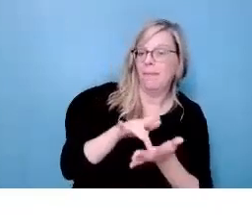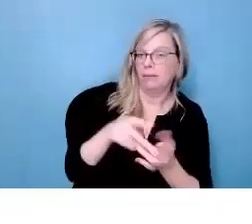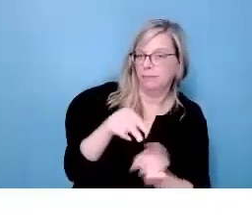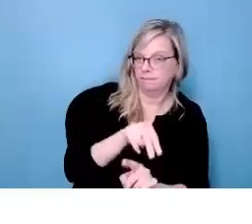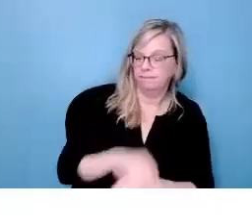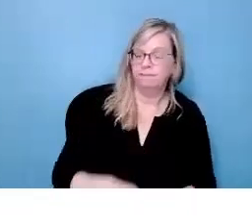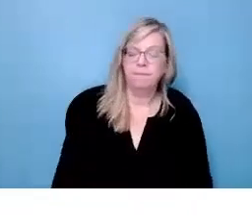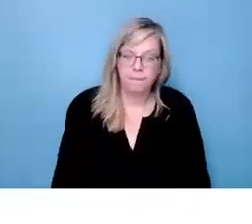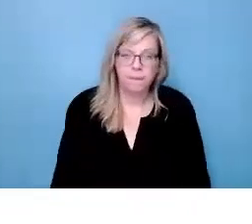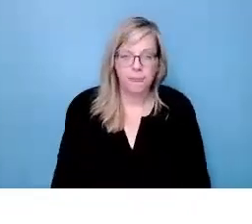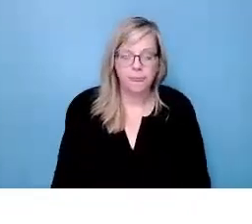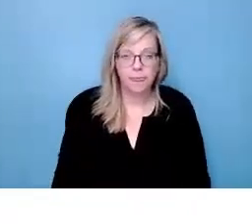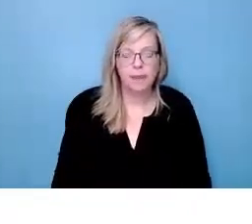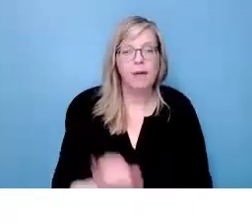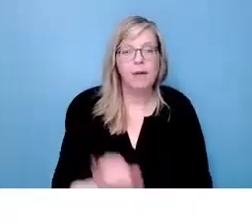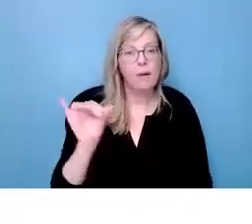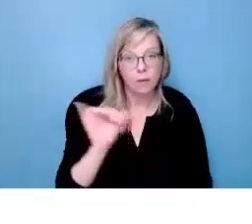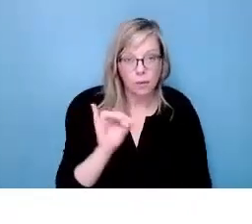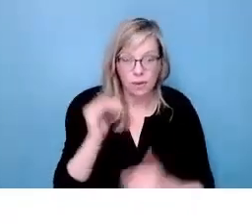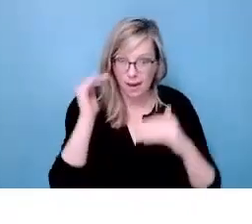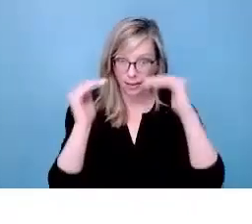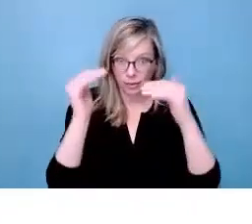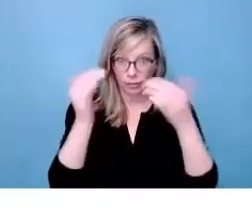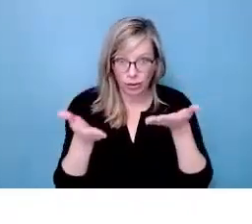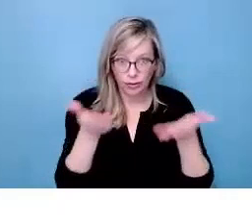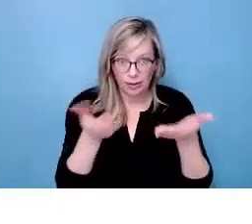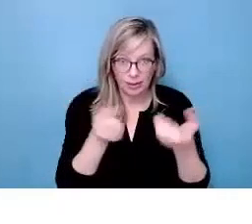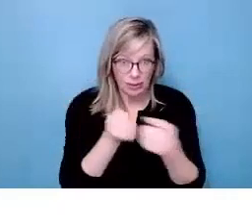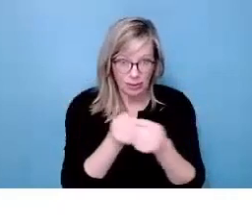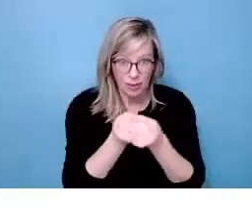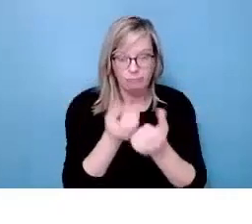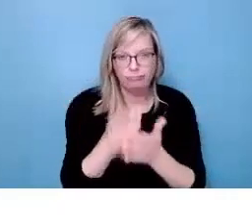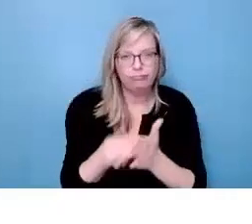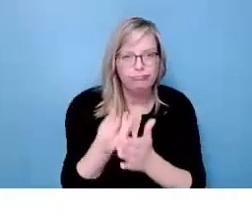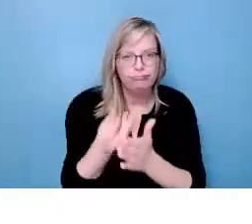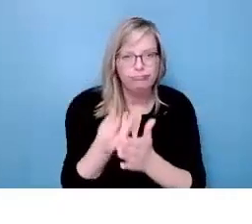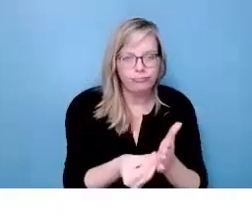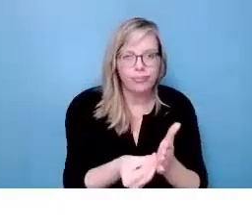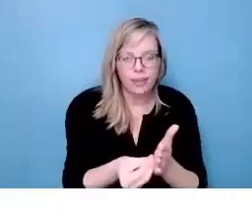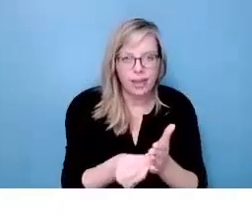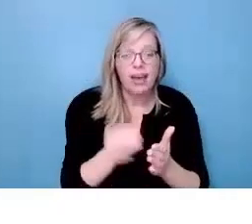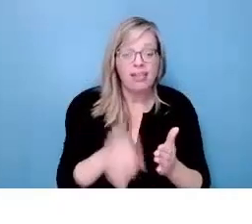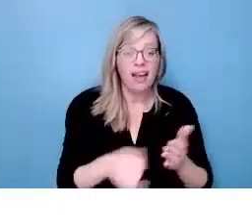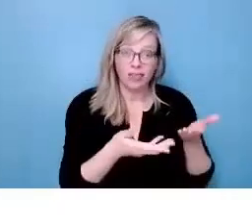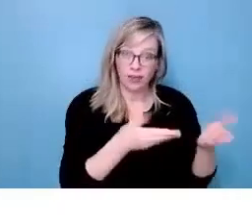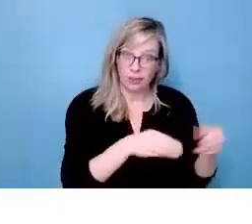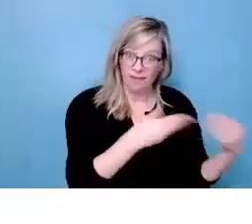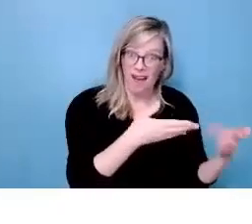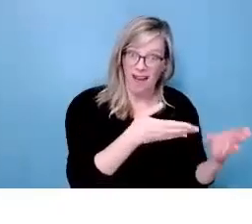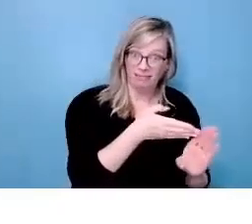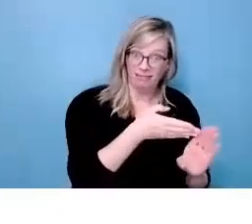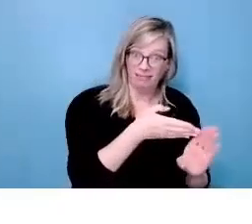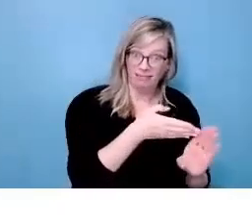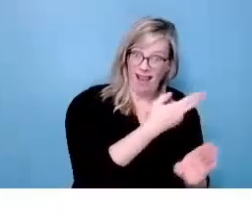deficit or medical model. There's also a lack of adult services and support. A lot of services and accommodations